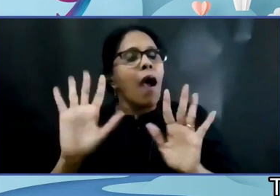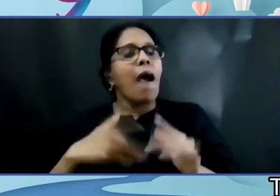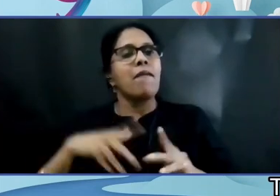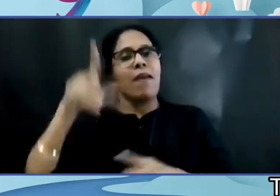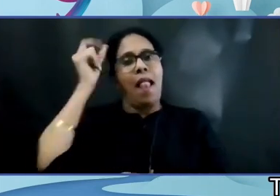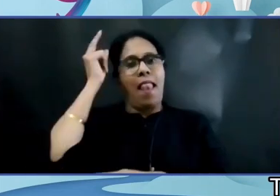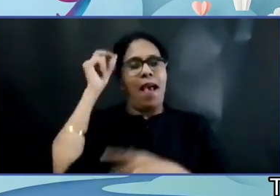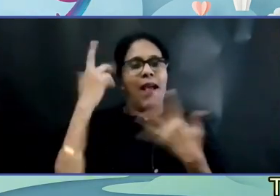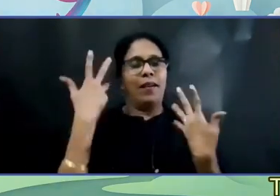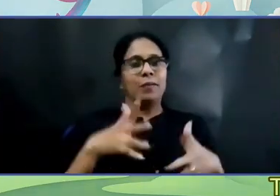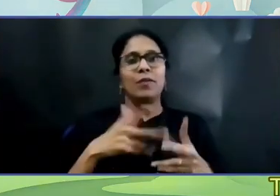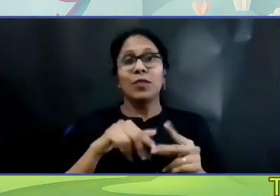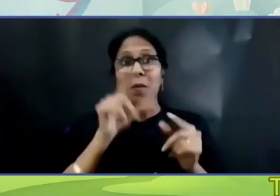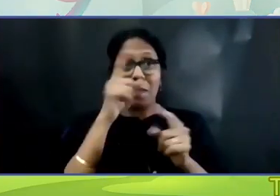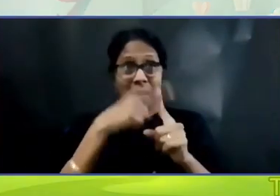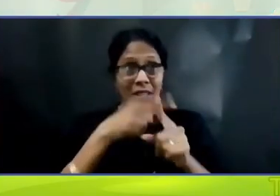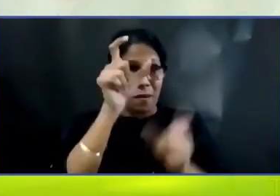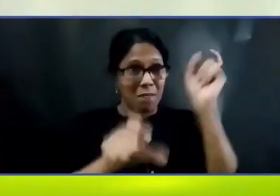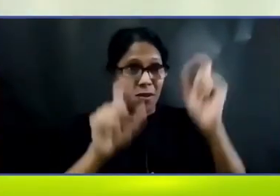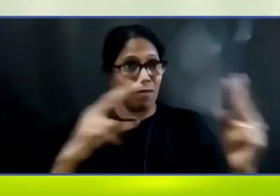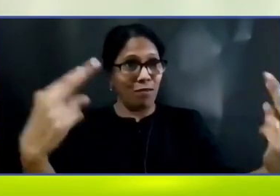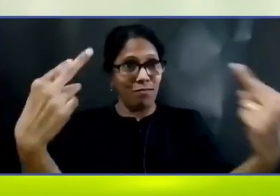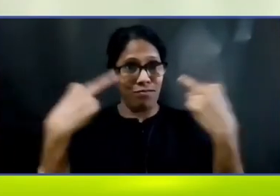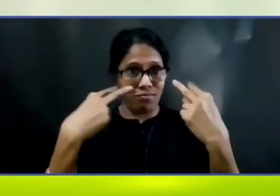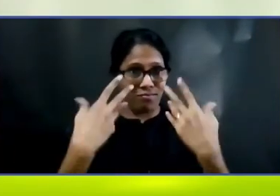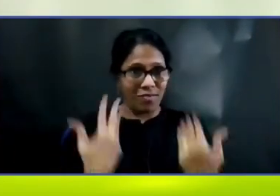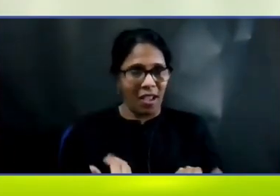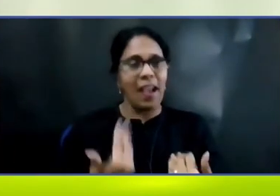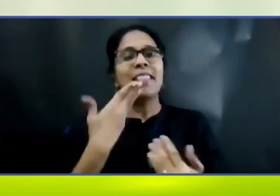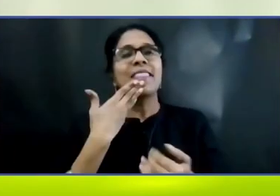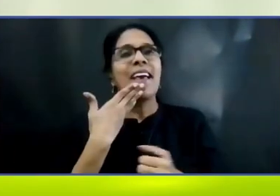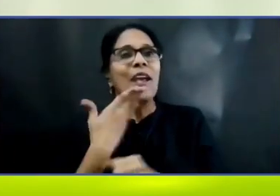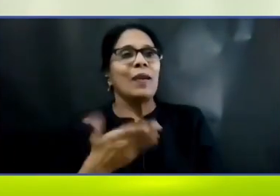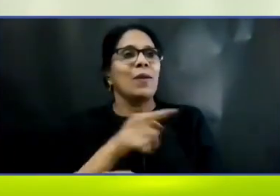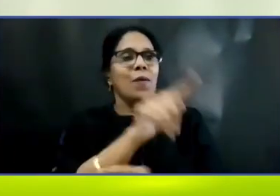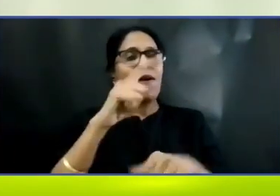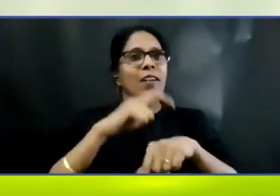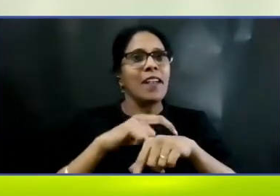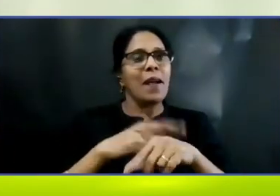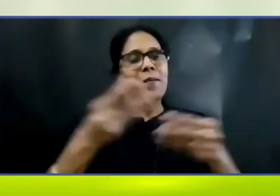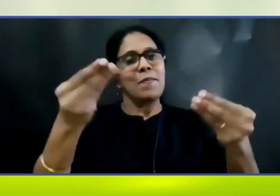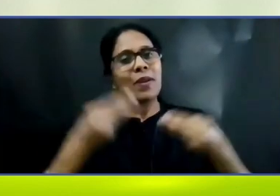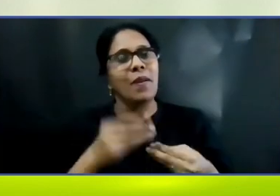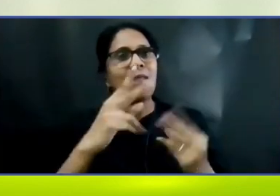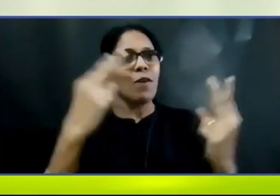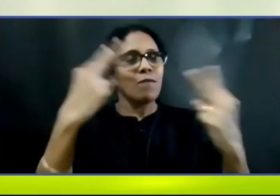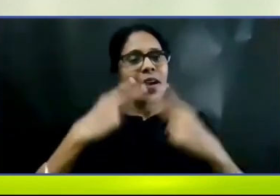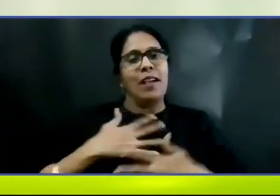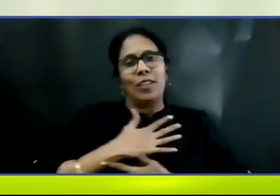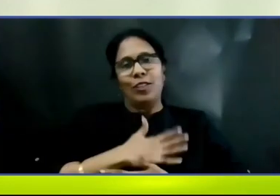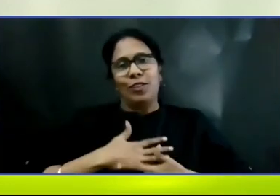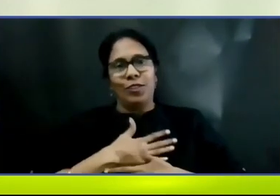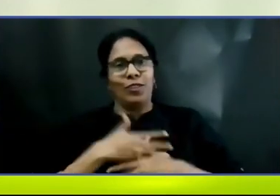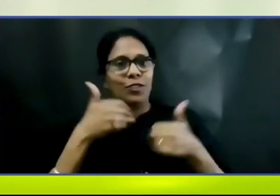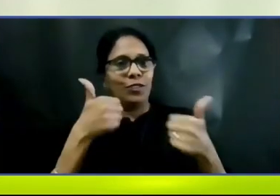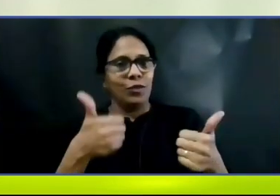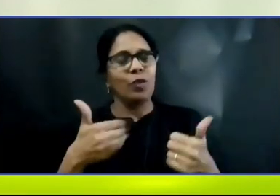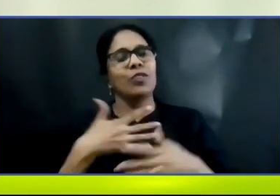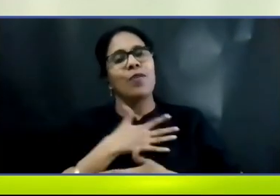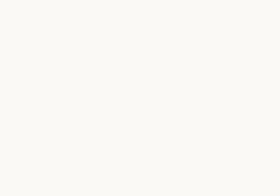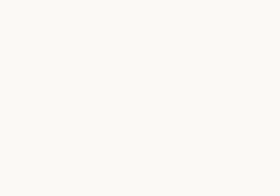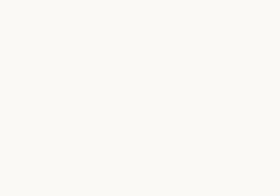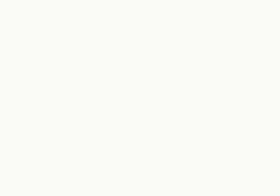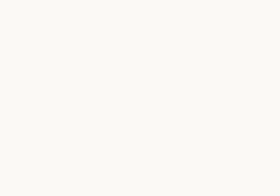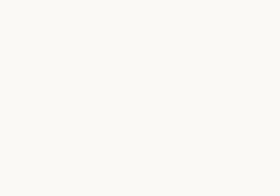all the viewers watching us, I thank you for taking our time to listen to all of us. And I hope you enjoyed the session as much as I enjoyed